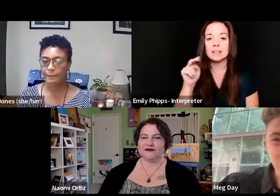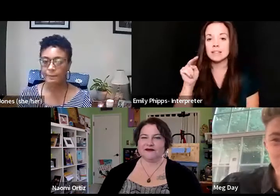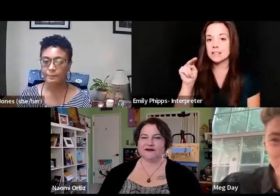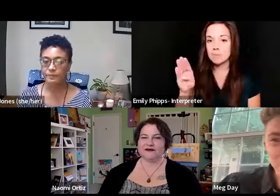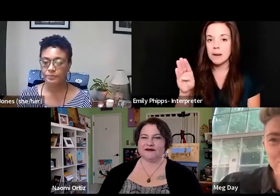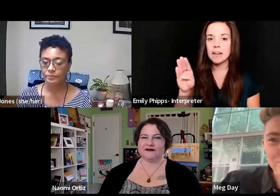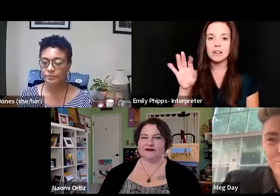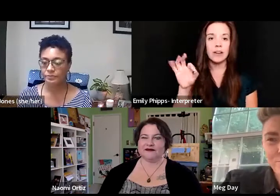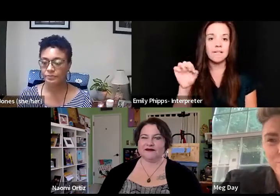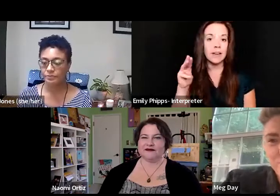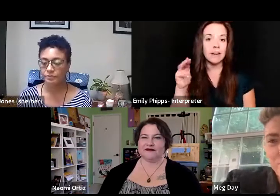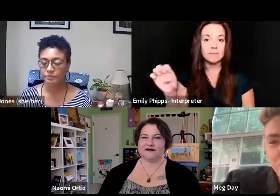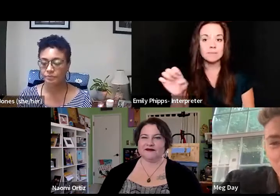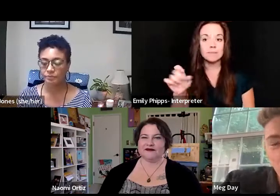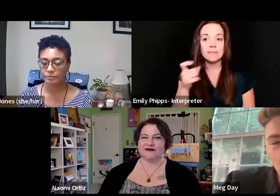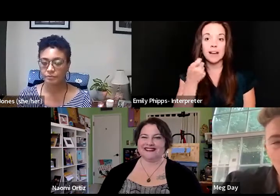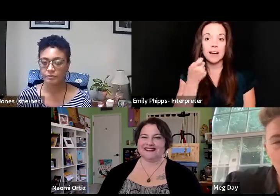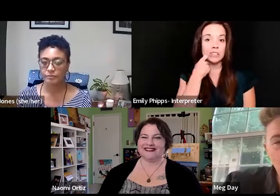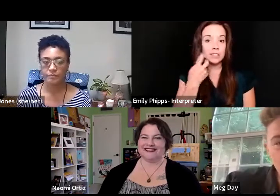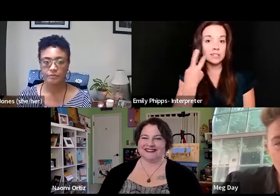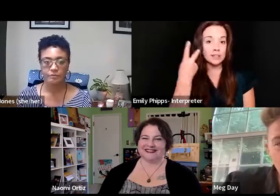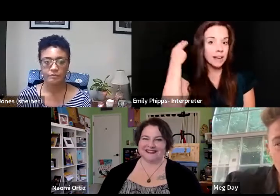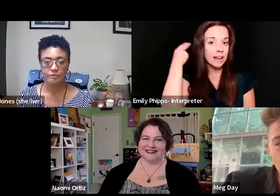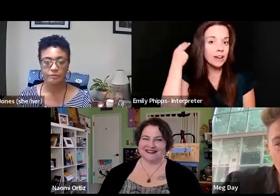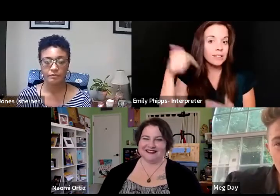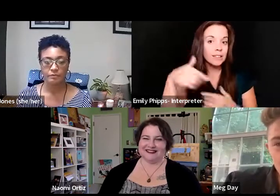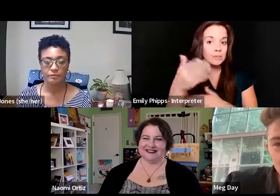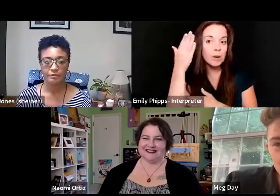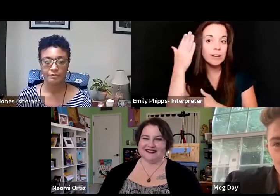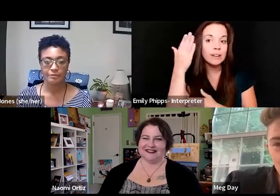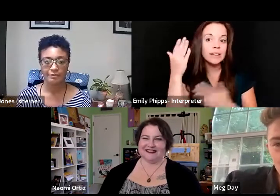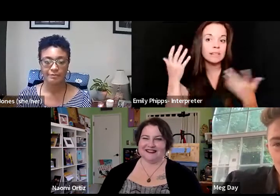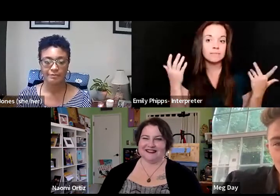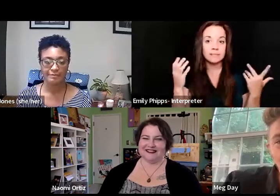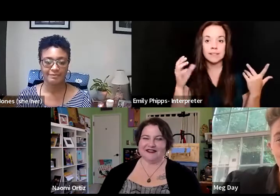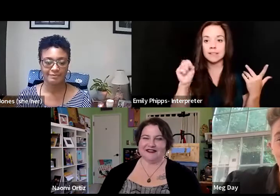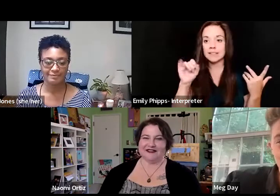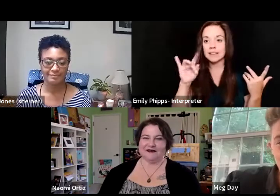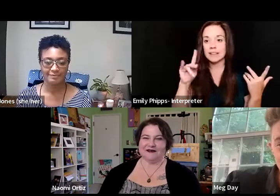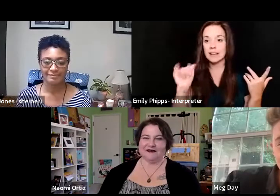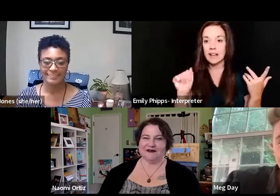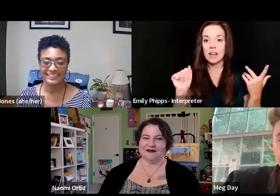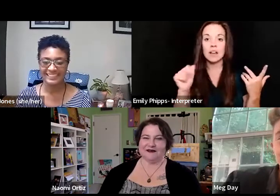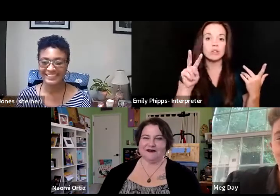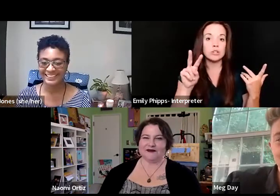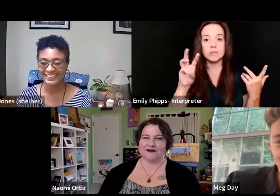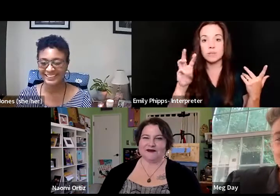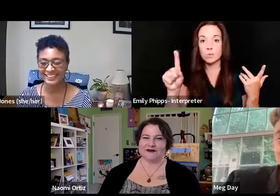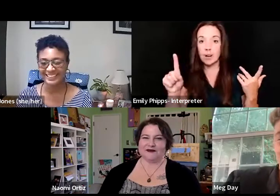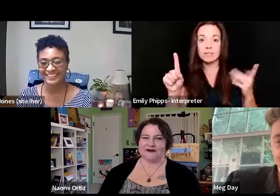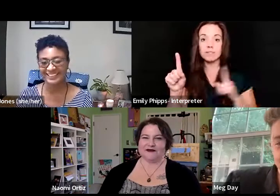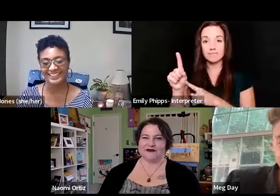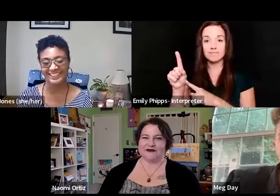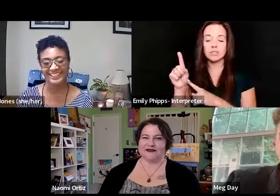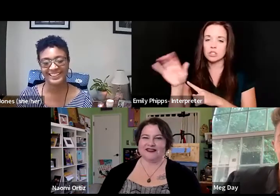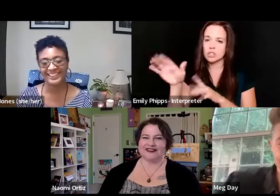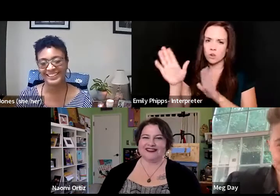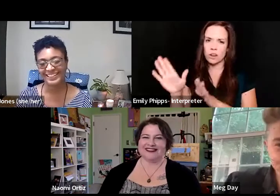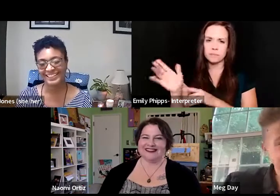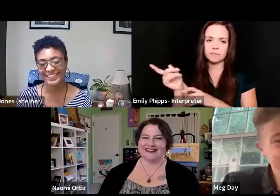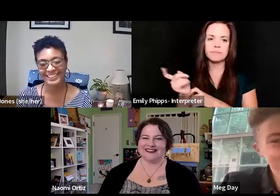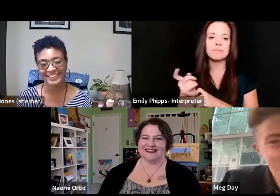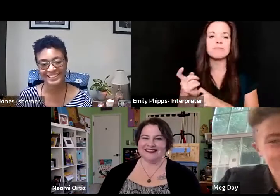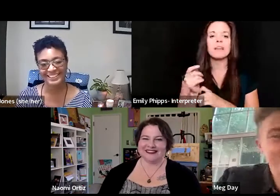I just got my haircut this morning. Sika at Salon 261 in Northampton. She's great. I've got